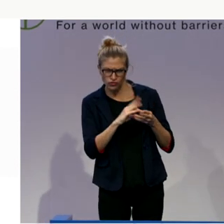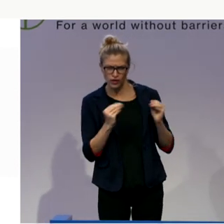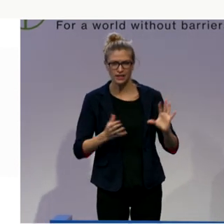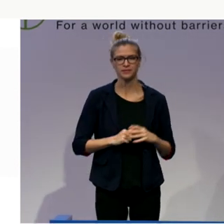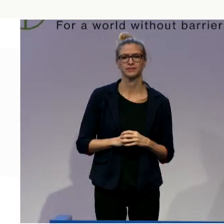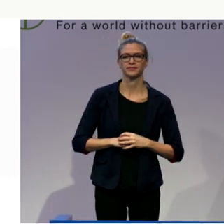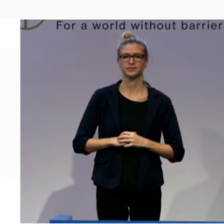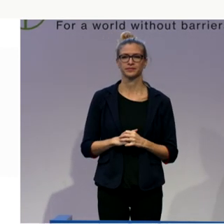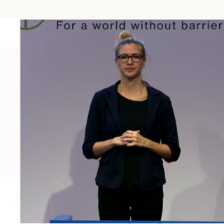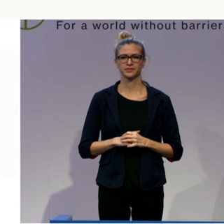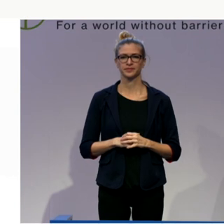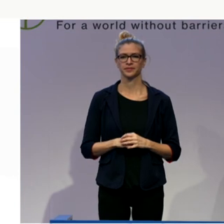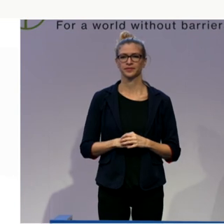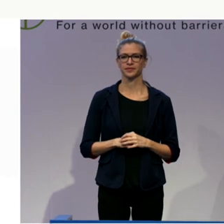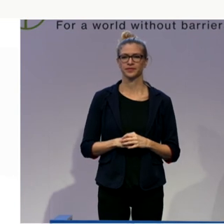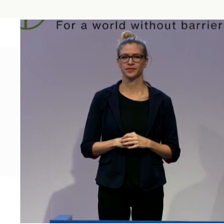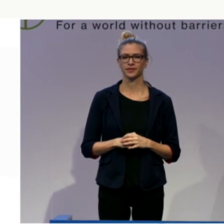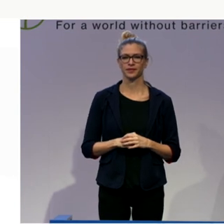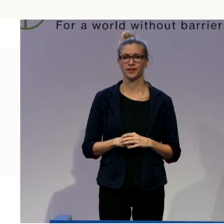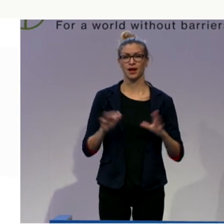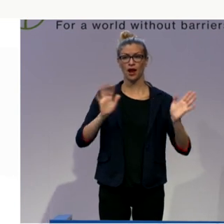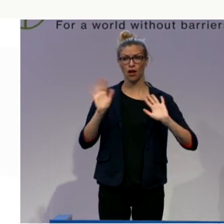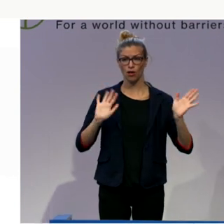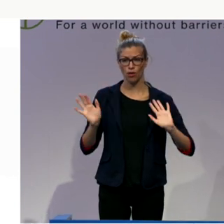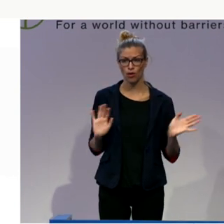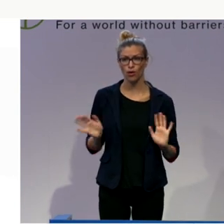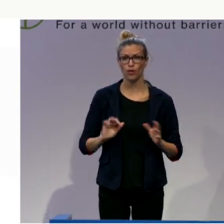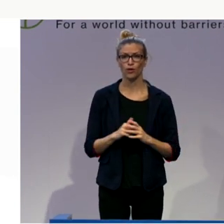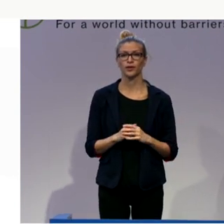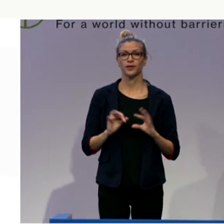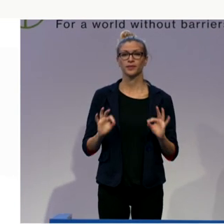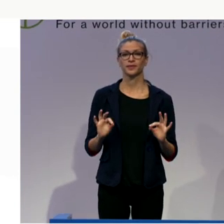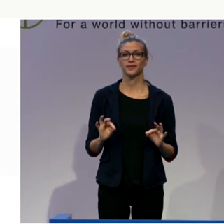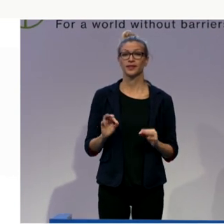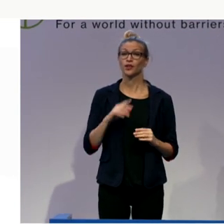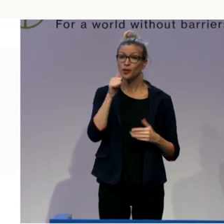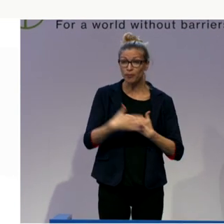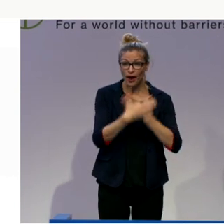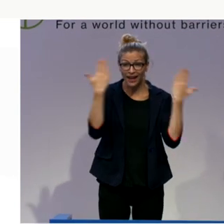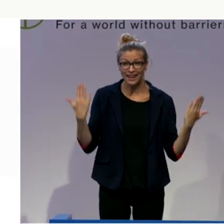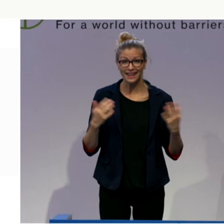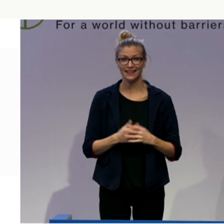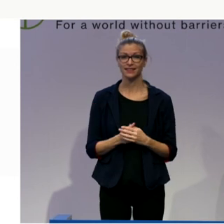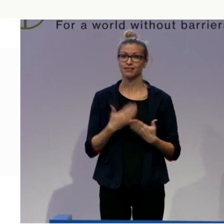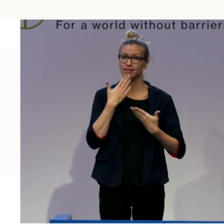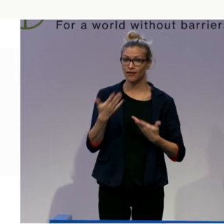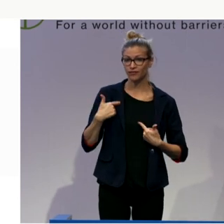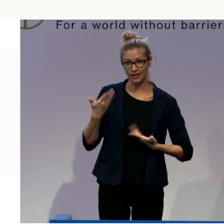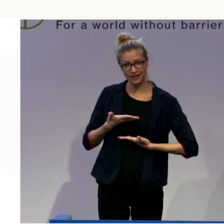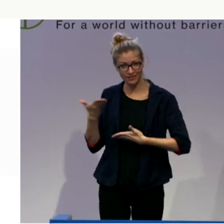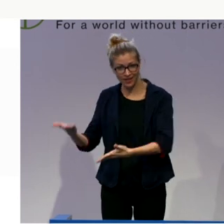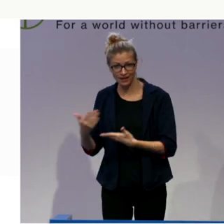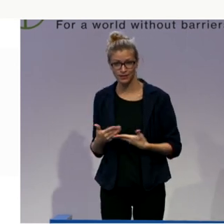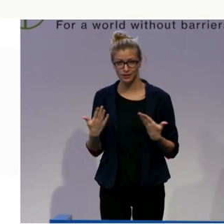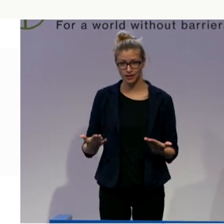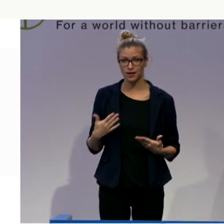Take the mic. Hello. Good morning. Thank you for inviting me to this session. My